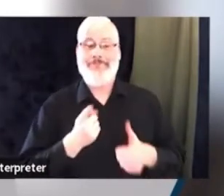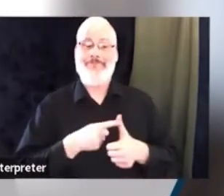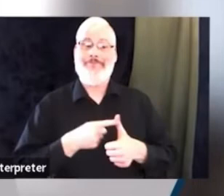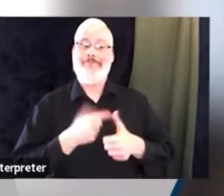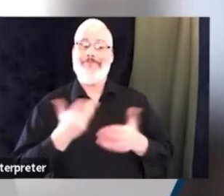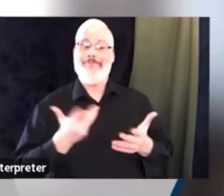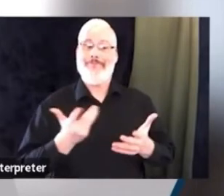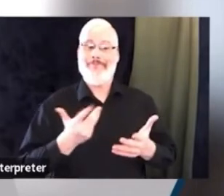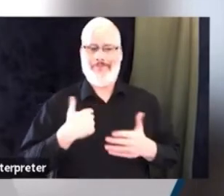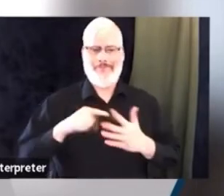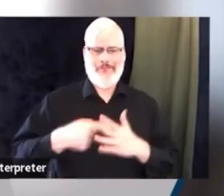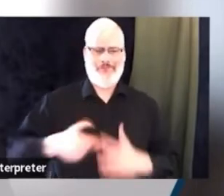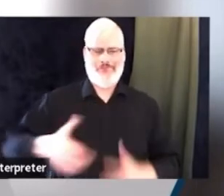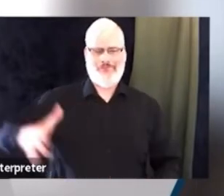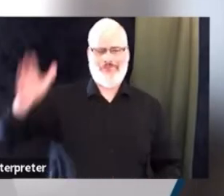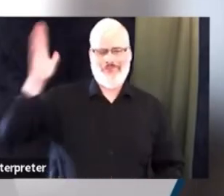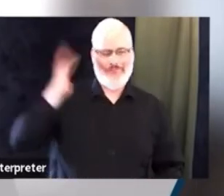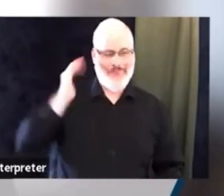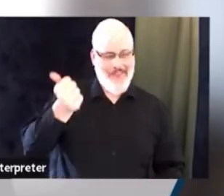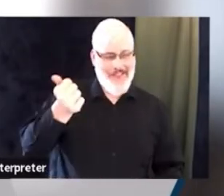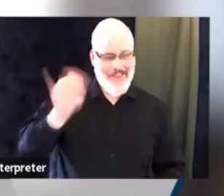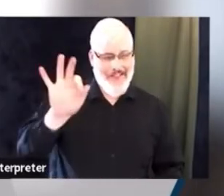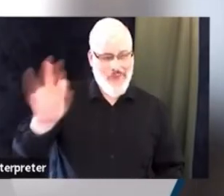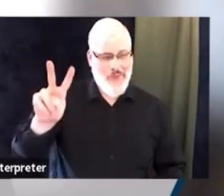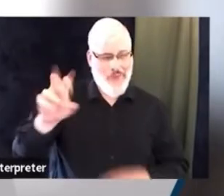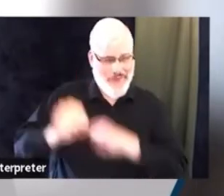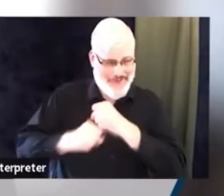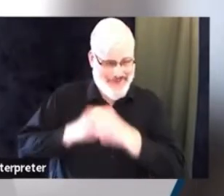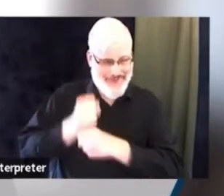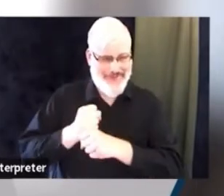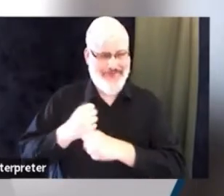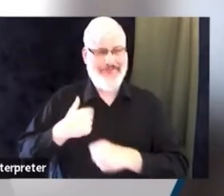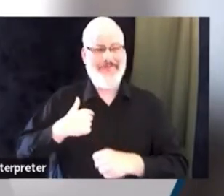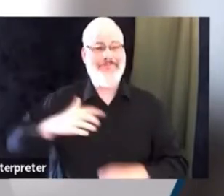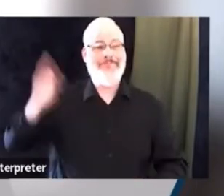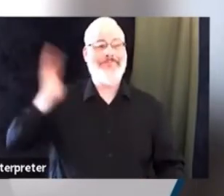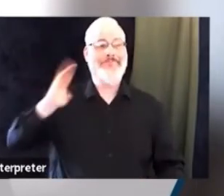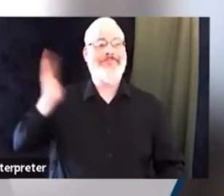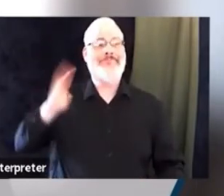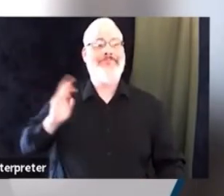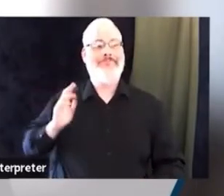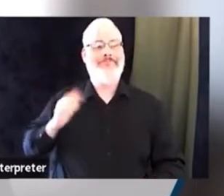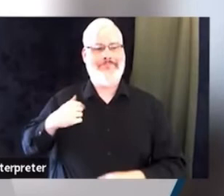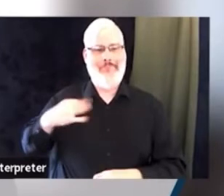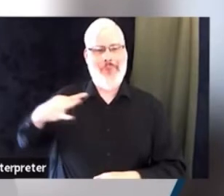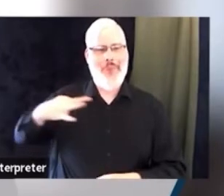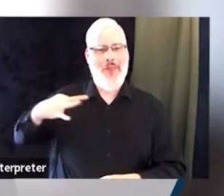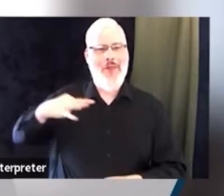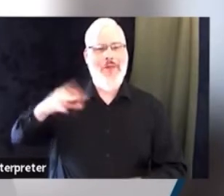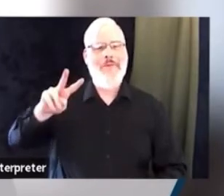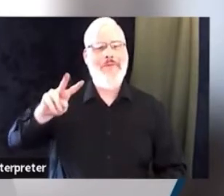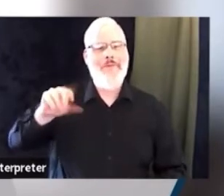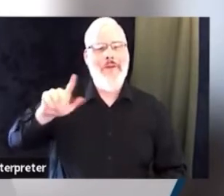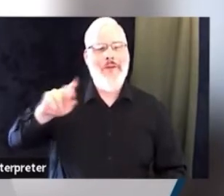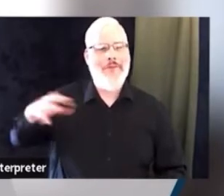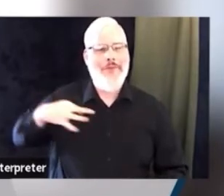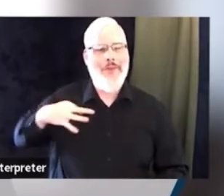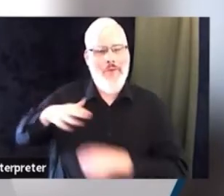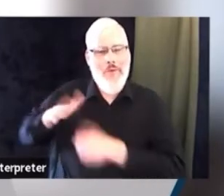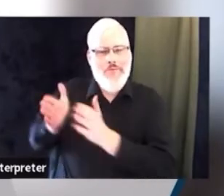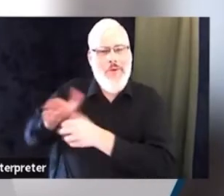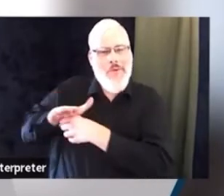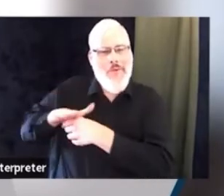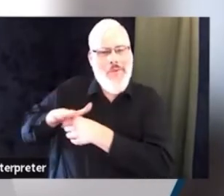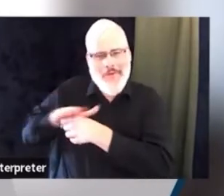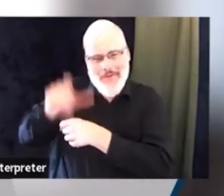I began as a volunteer with a local fire department and shortly thereafter in 1994 began volunteering as